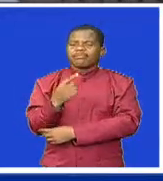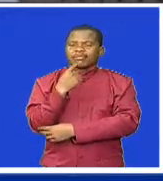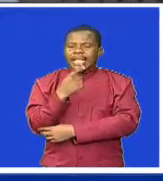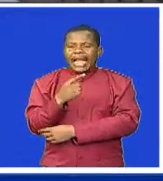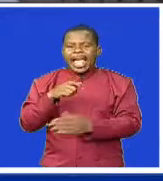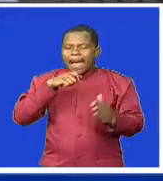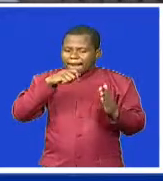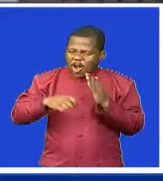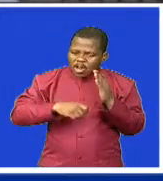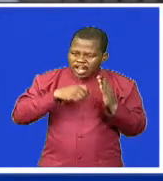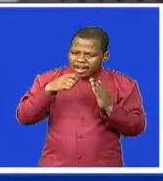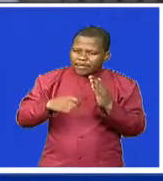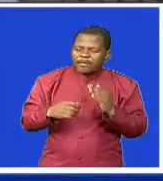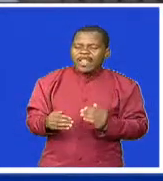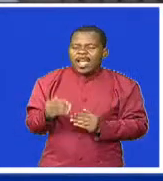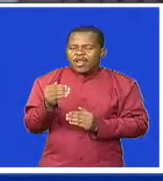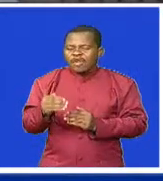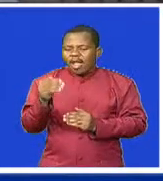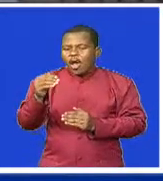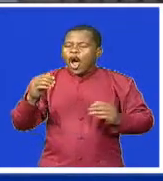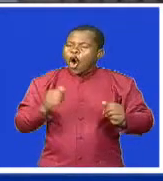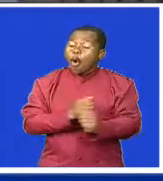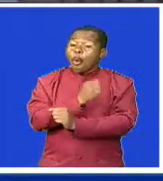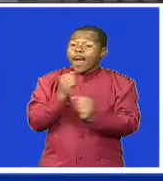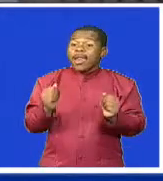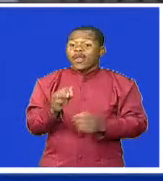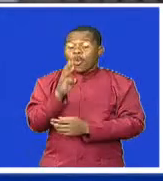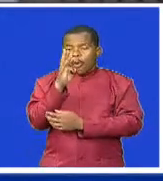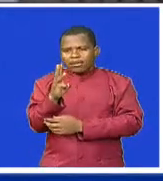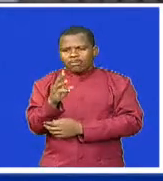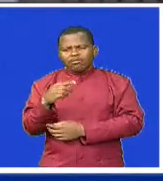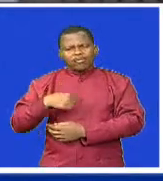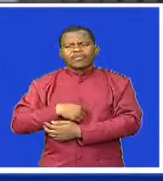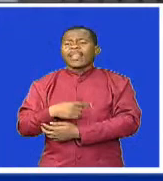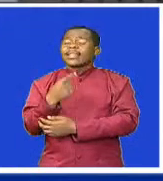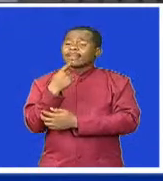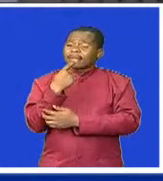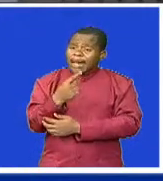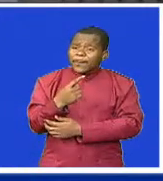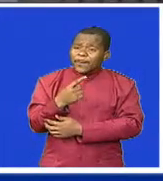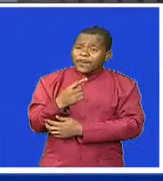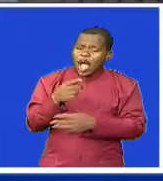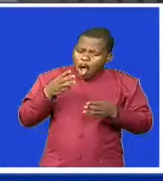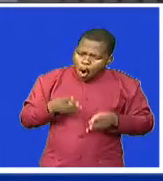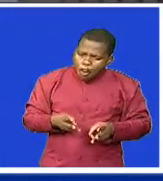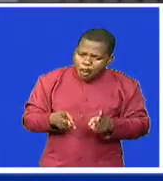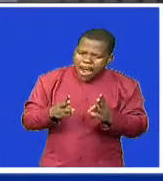Minister